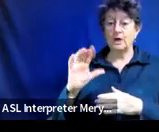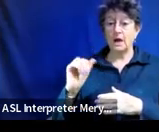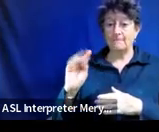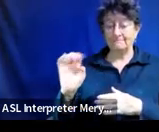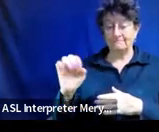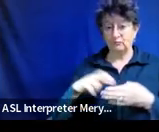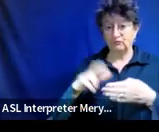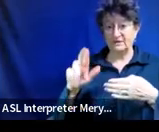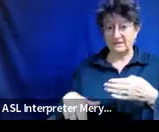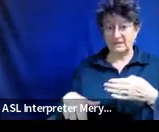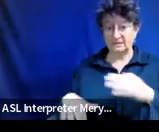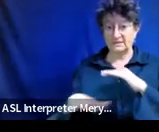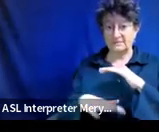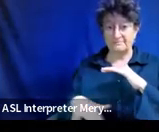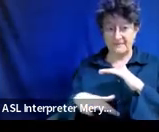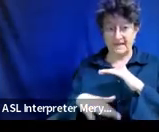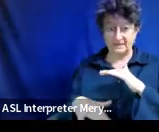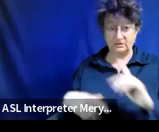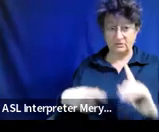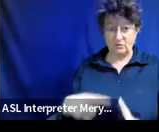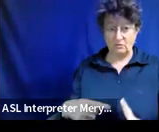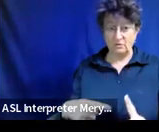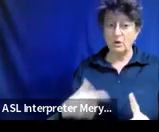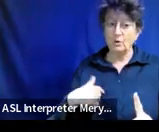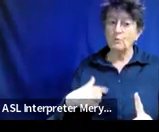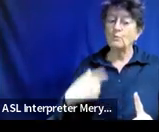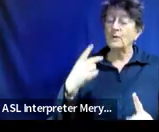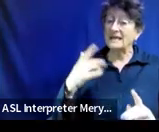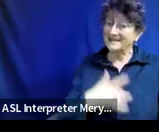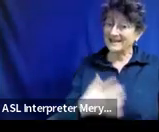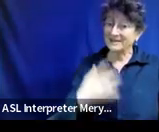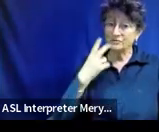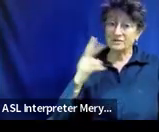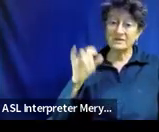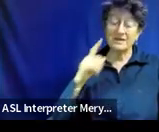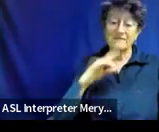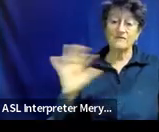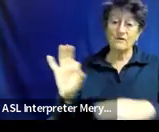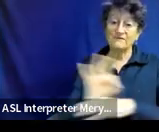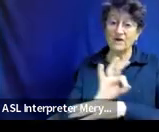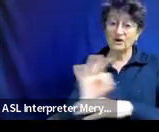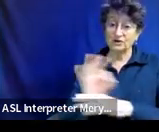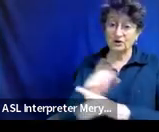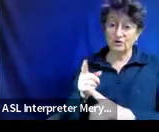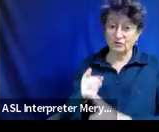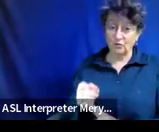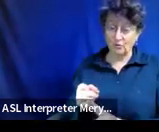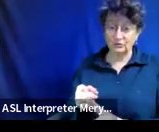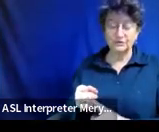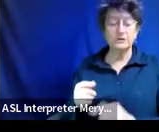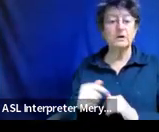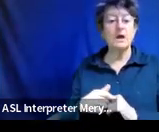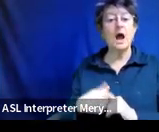that we see mostly in functional goals. And with, I was teaching all of my functional goals were outcomes.